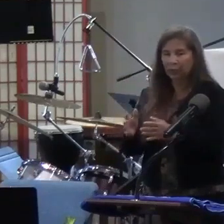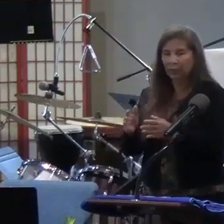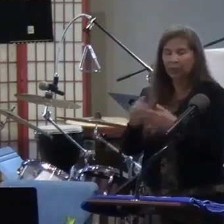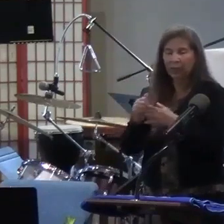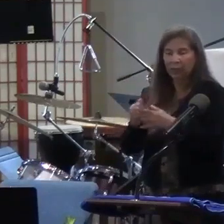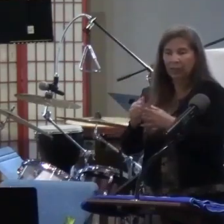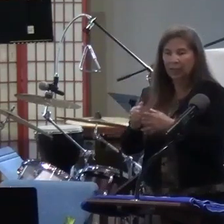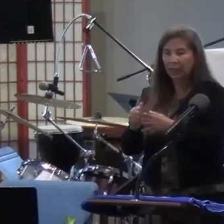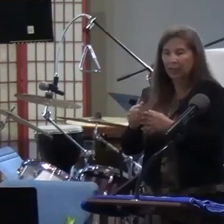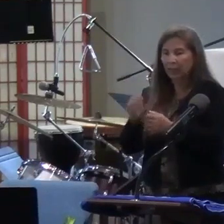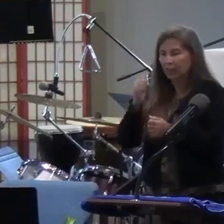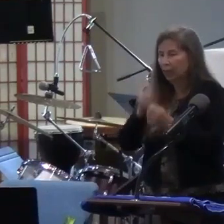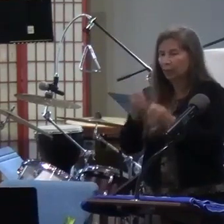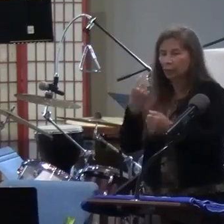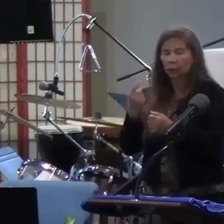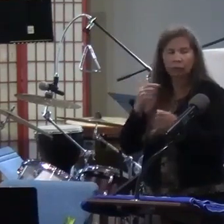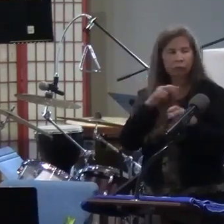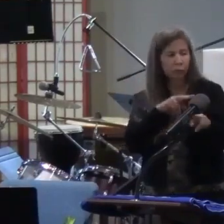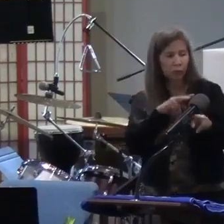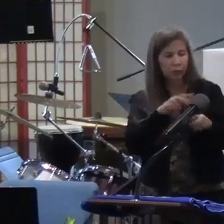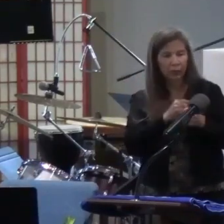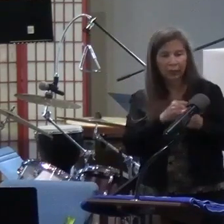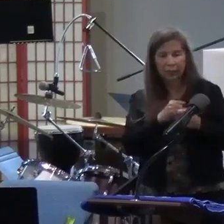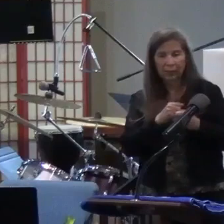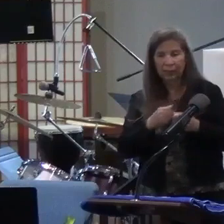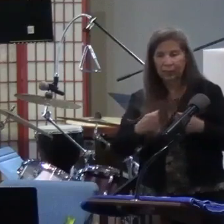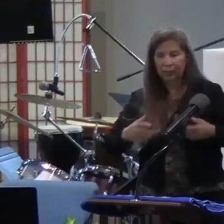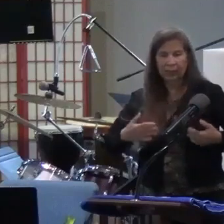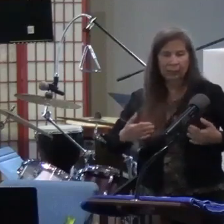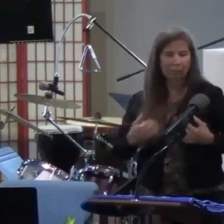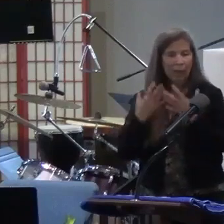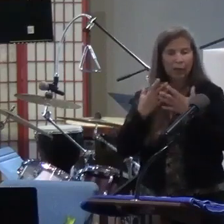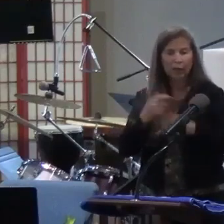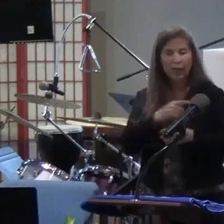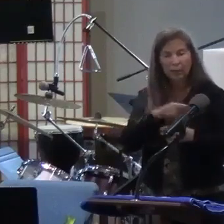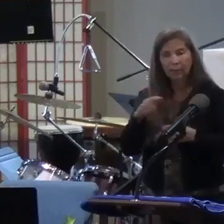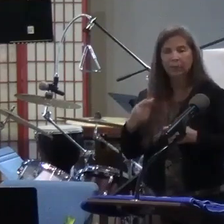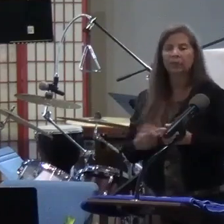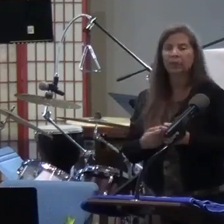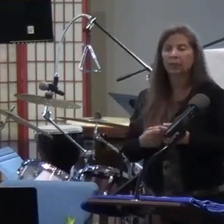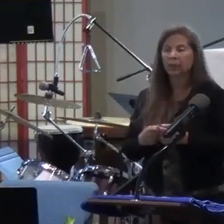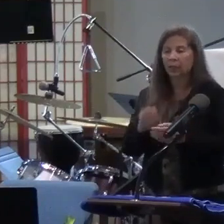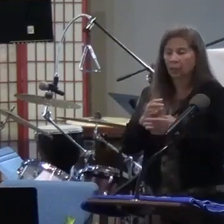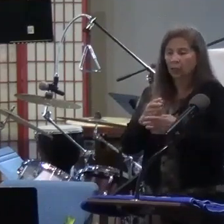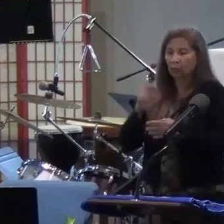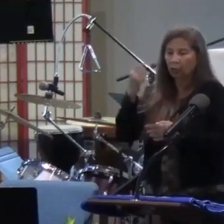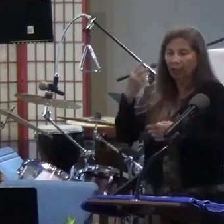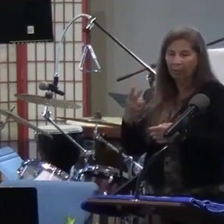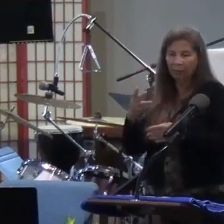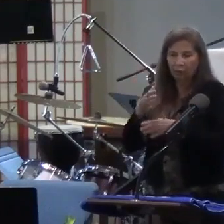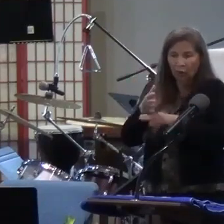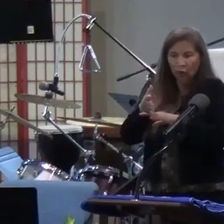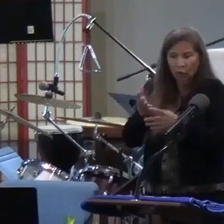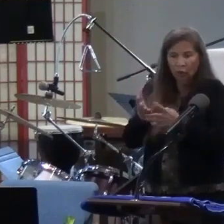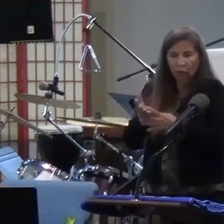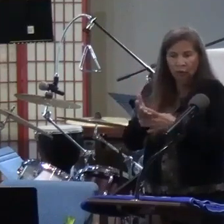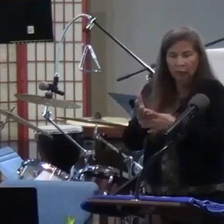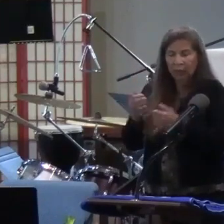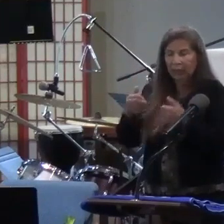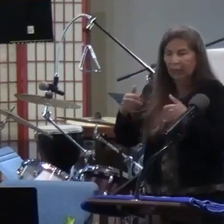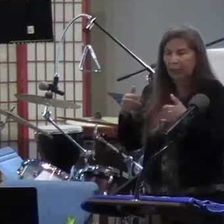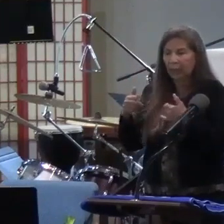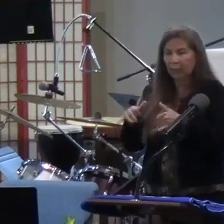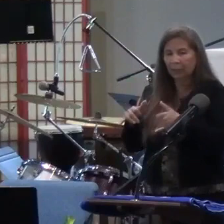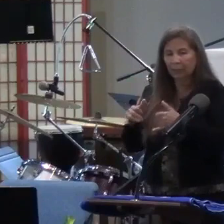the team. Everyone looked up to him. He's what drove the machine that made him go. And halfway through the game, there was a moment where, I forget if was a